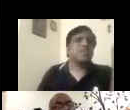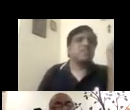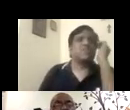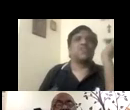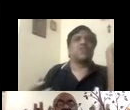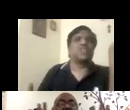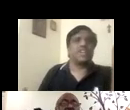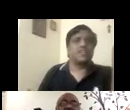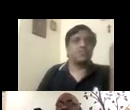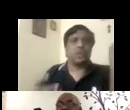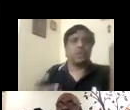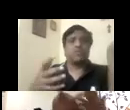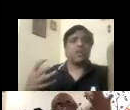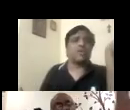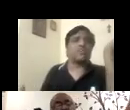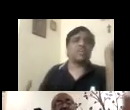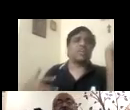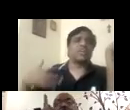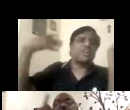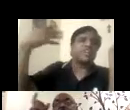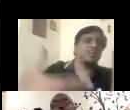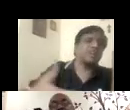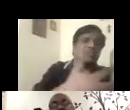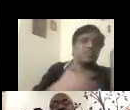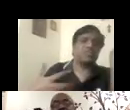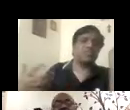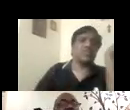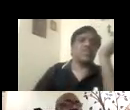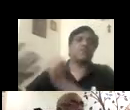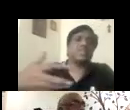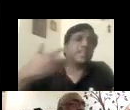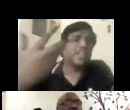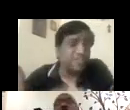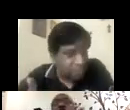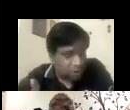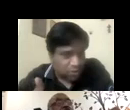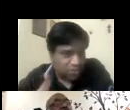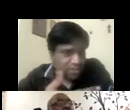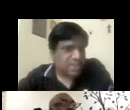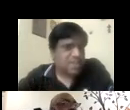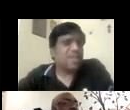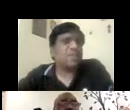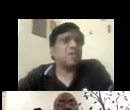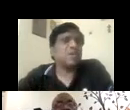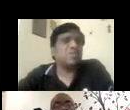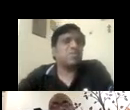with one college I get to start aggregating at, you know, going deep, and that increases the cost